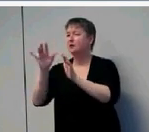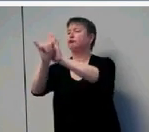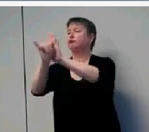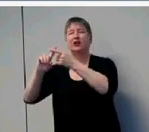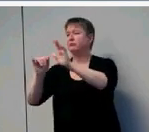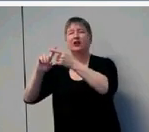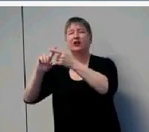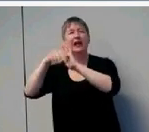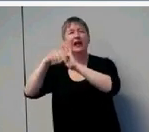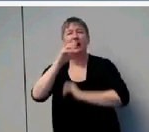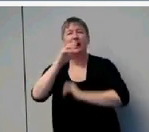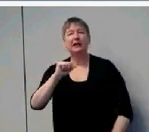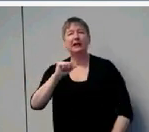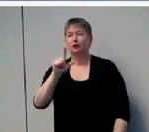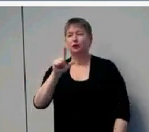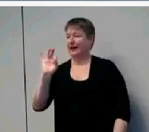that difference.